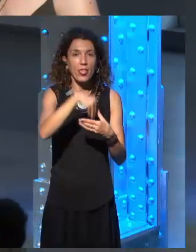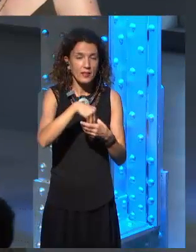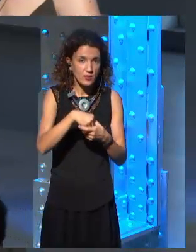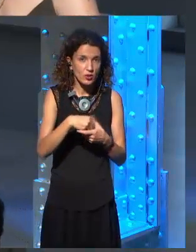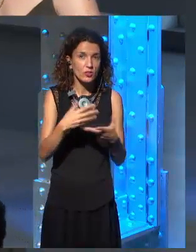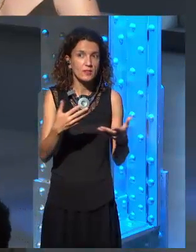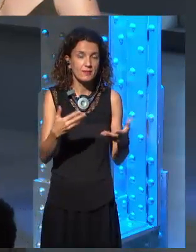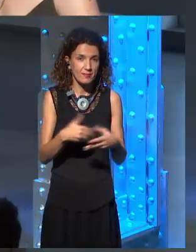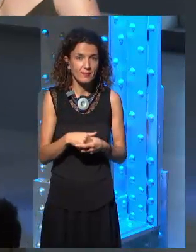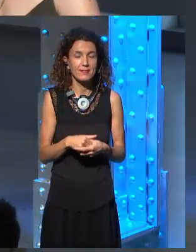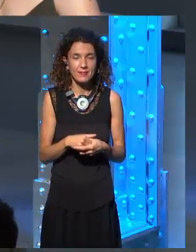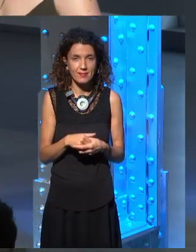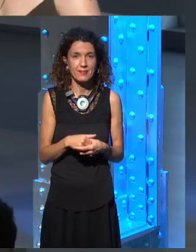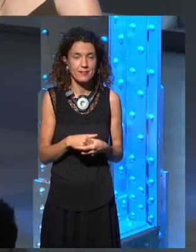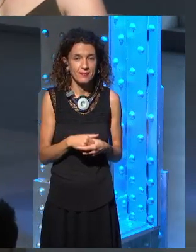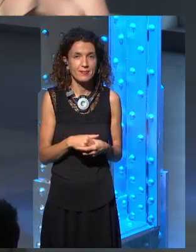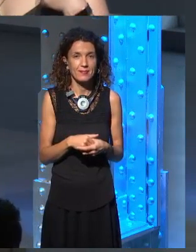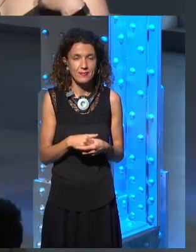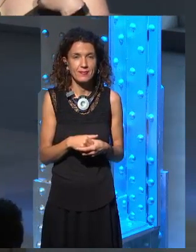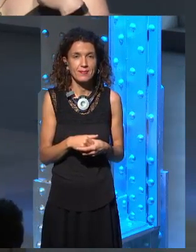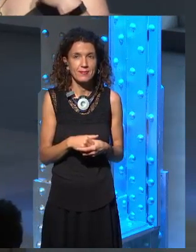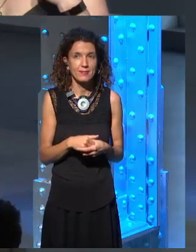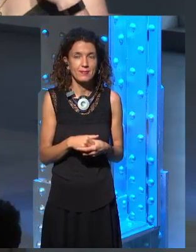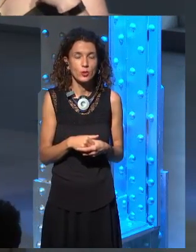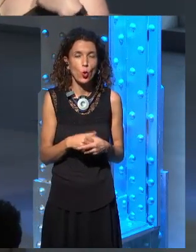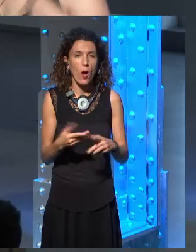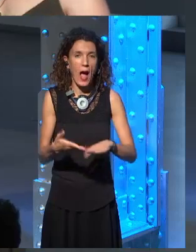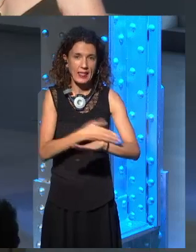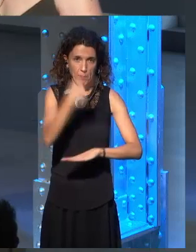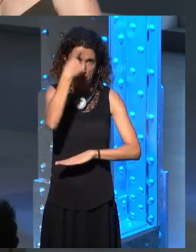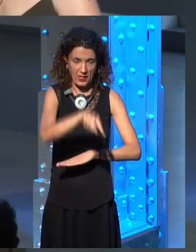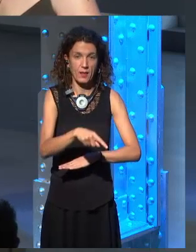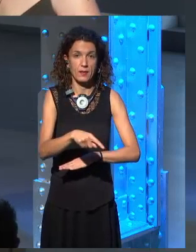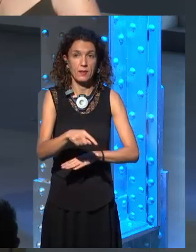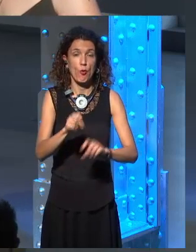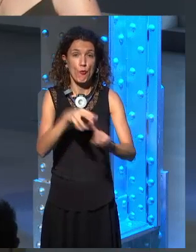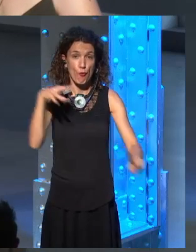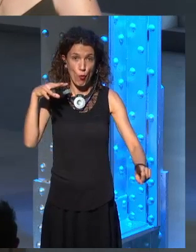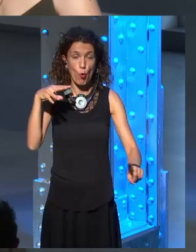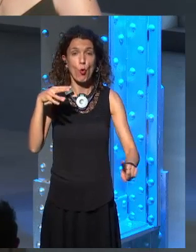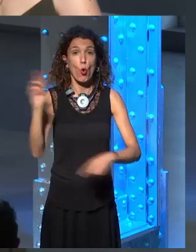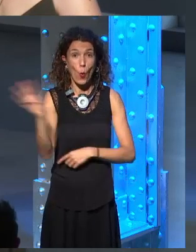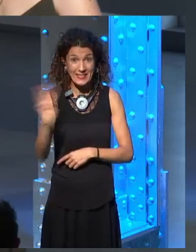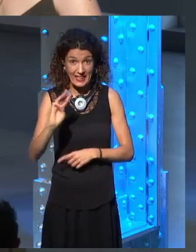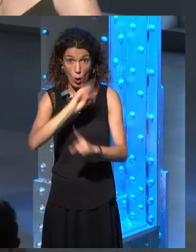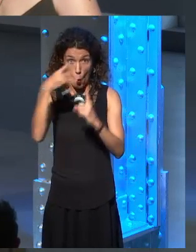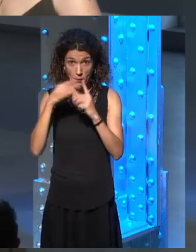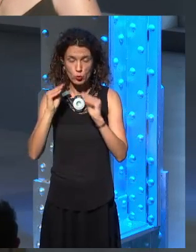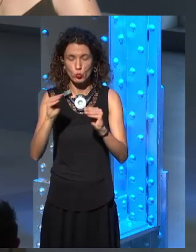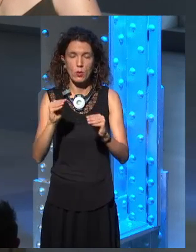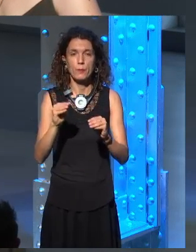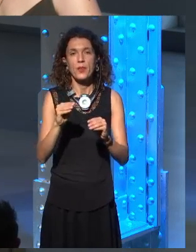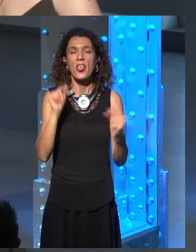Because we were involved in a forum a lot and we were involved in discussing theories and ideas and things. And at a certain point in time,